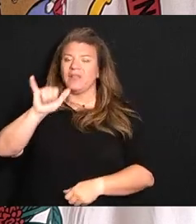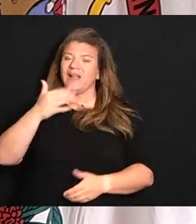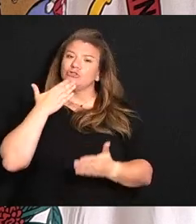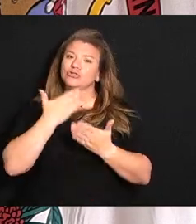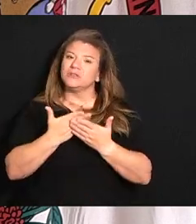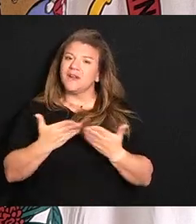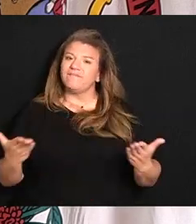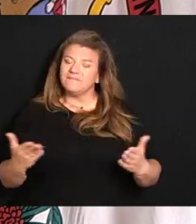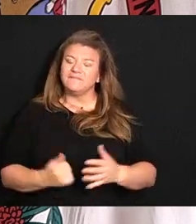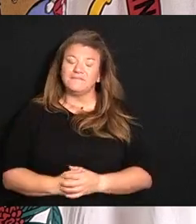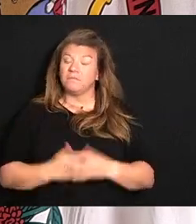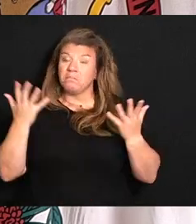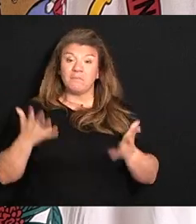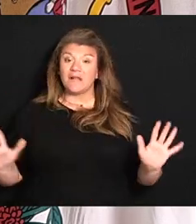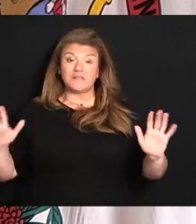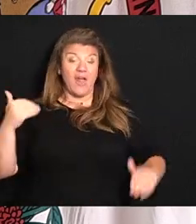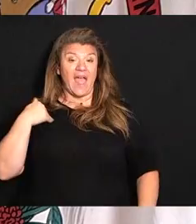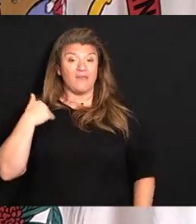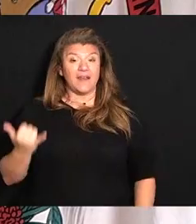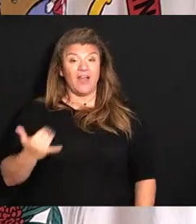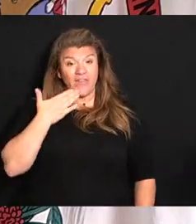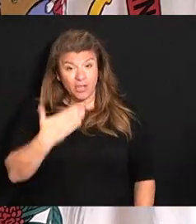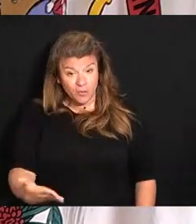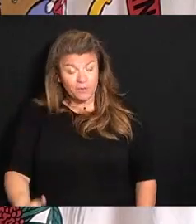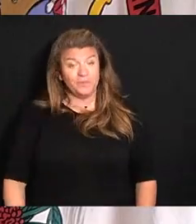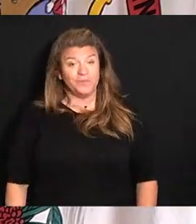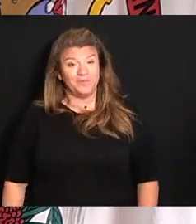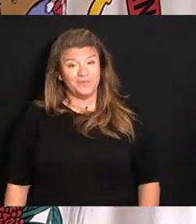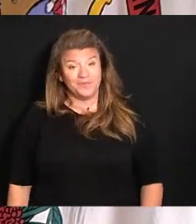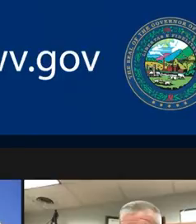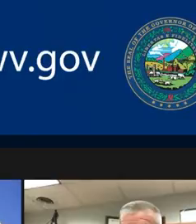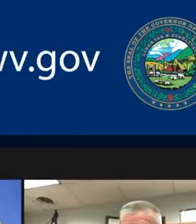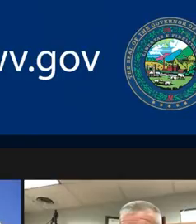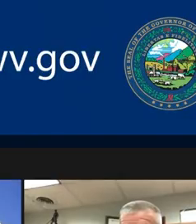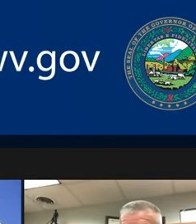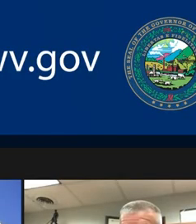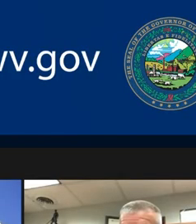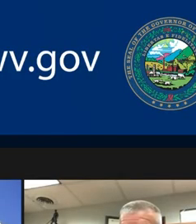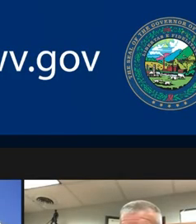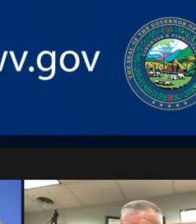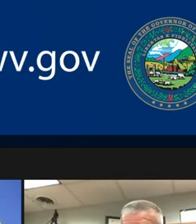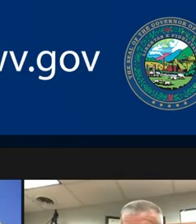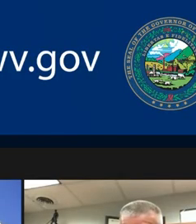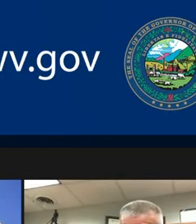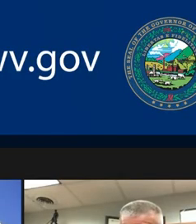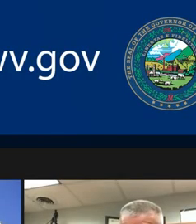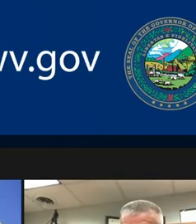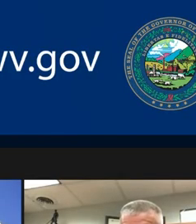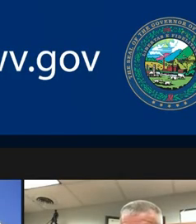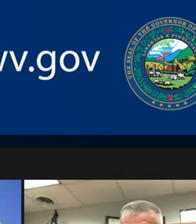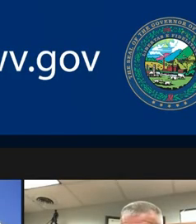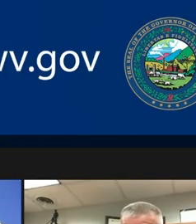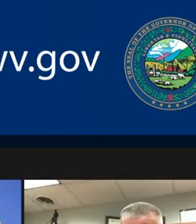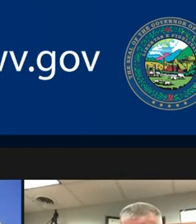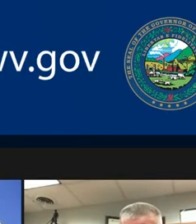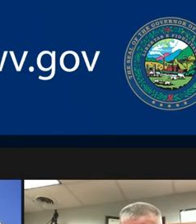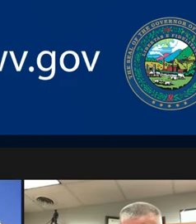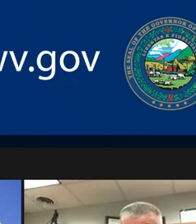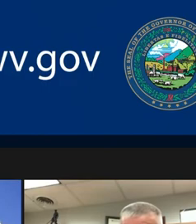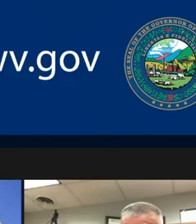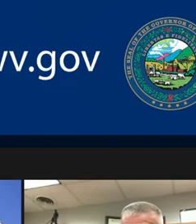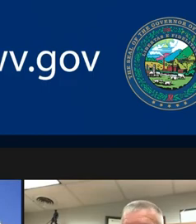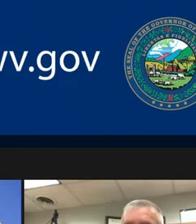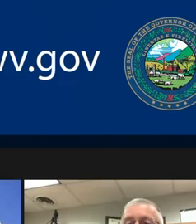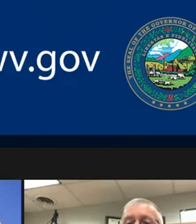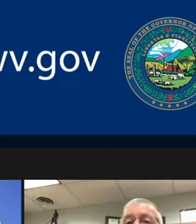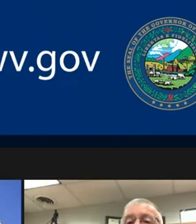stuff. That's all I got right now. Thank you. All right. Thank you, Governor. We'll now hear from Jeff Sandy, Secretary of the West Virginia Department of Homeland